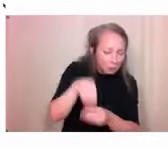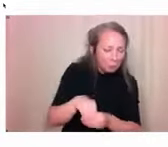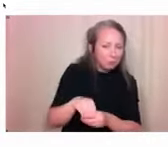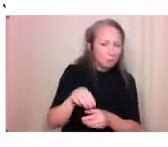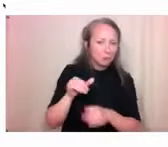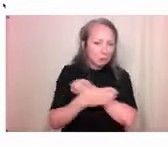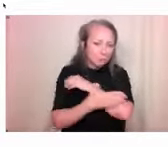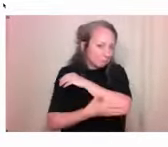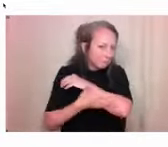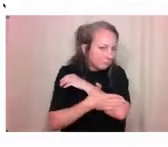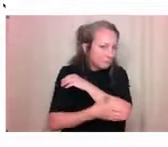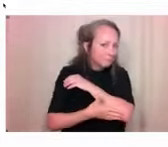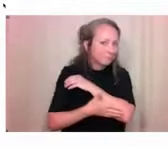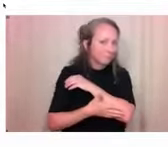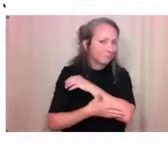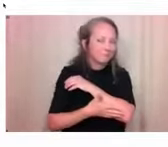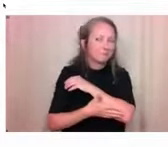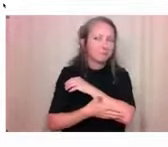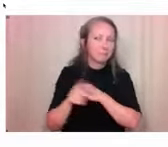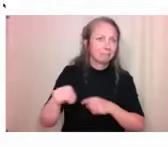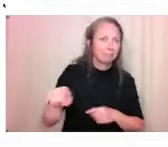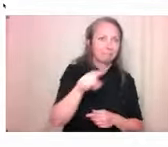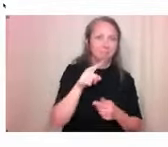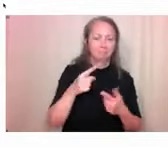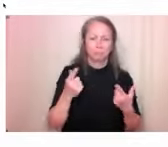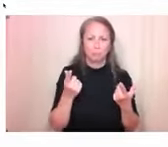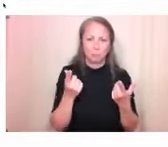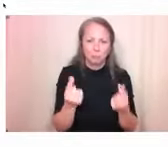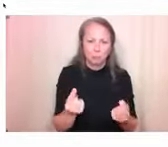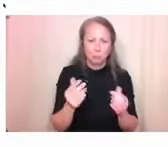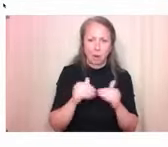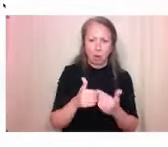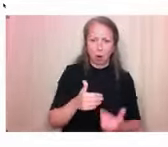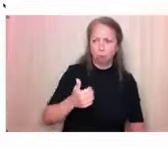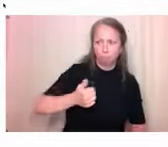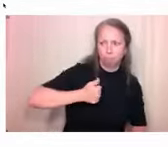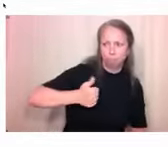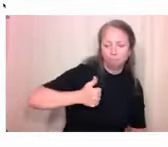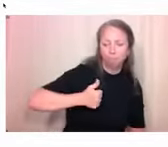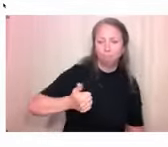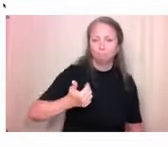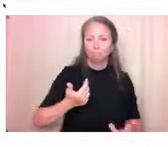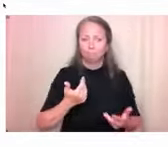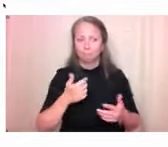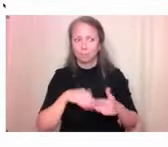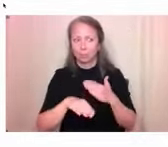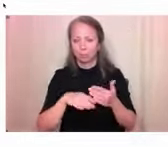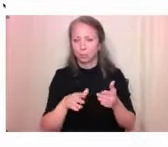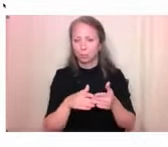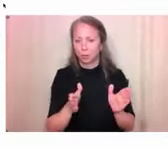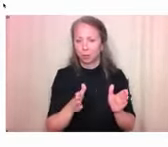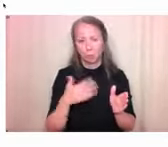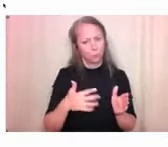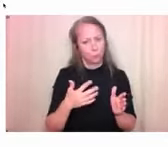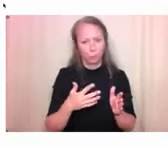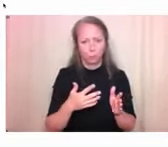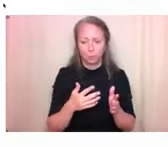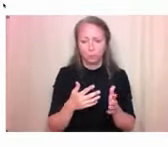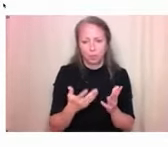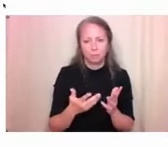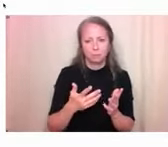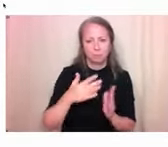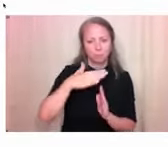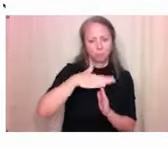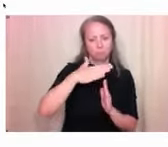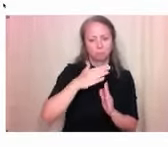communities, things like transportation and just accessibility in general is really important, but it's often overlooked in